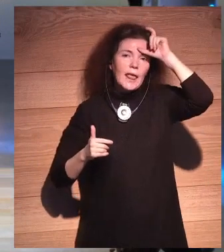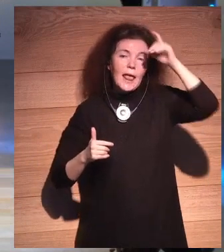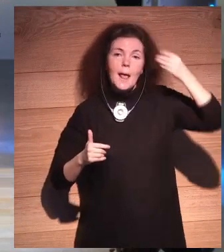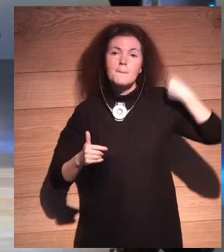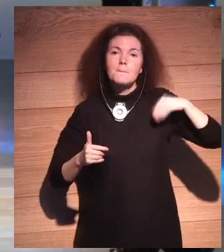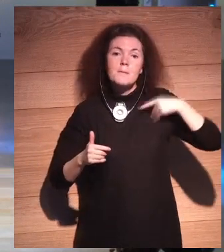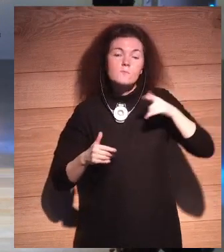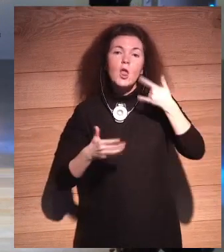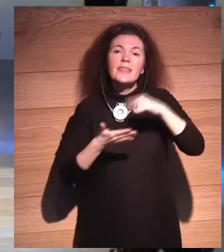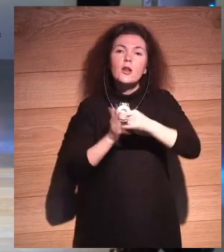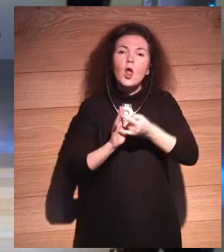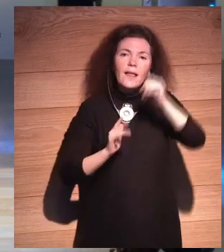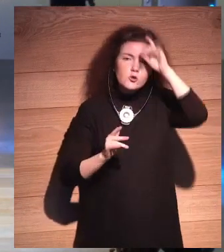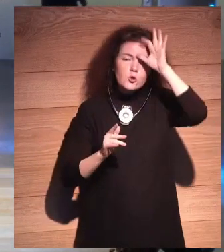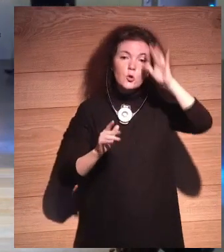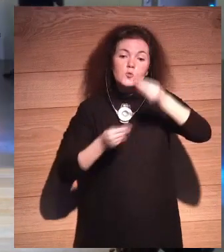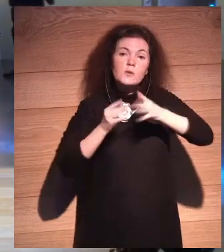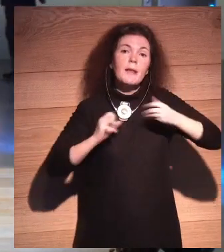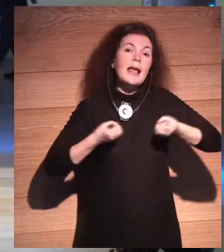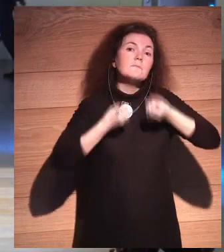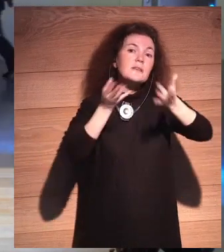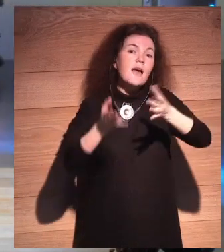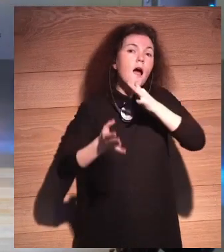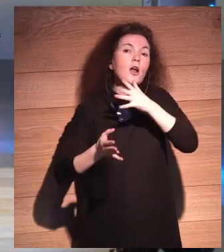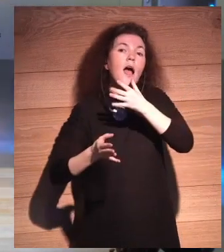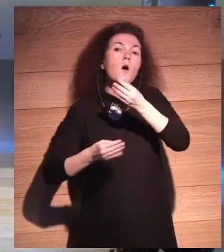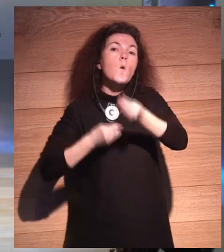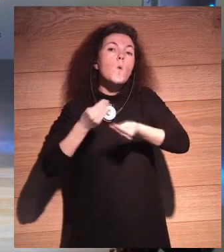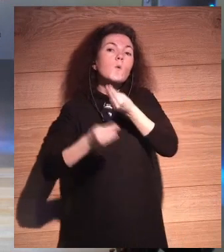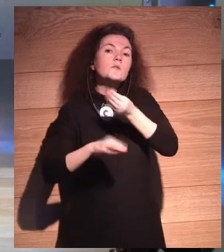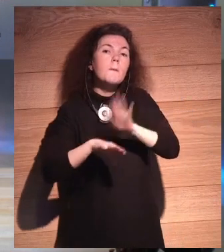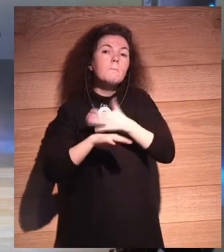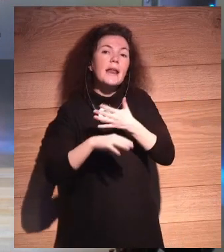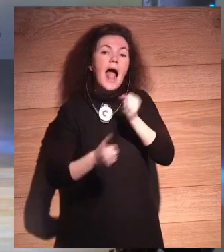express themselves. Is now being used to put them in jail.